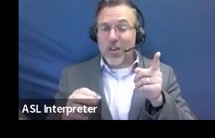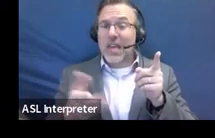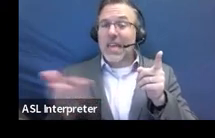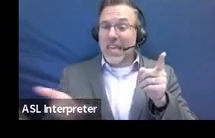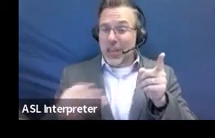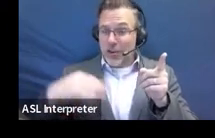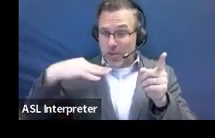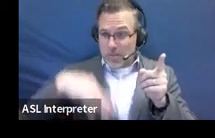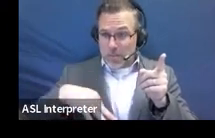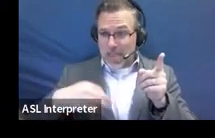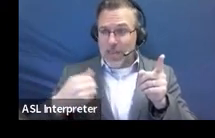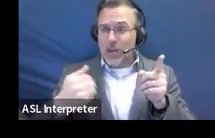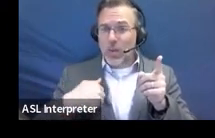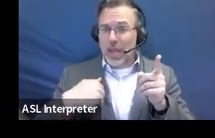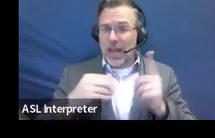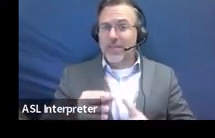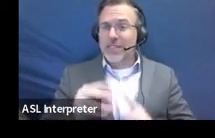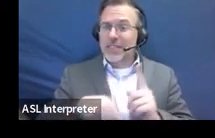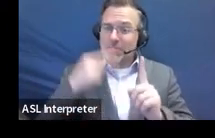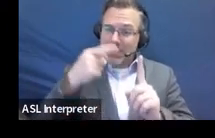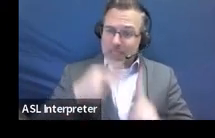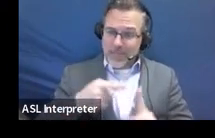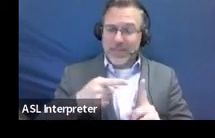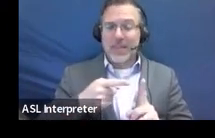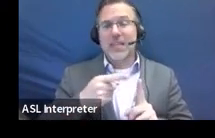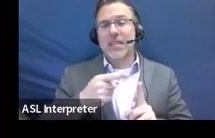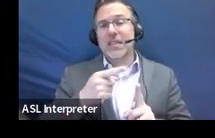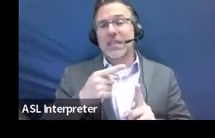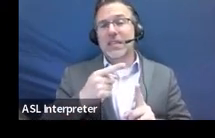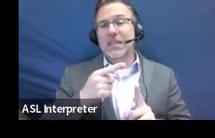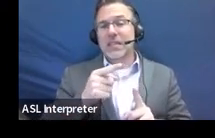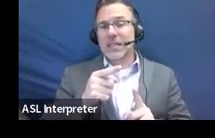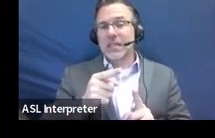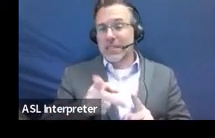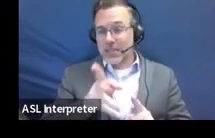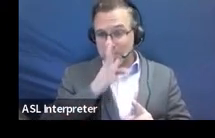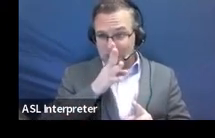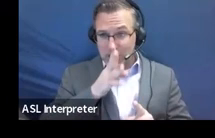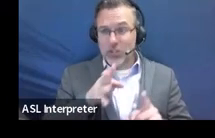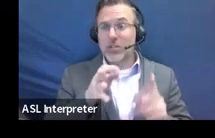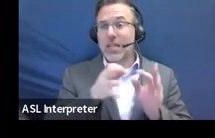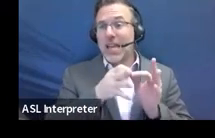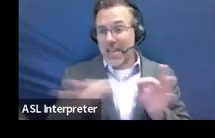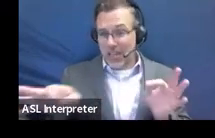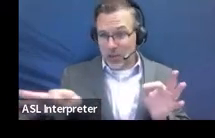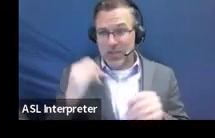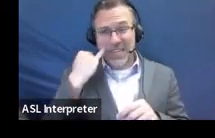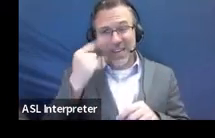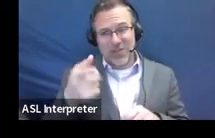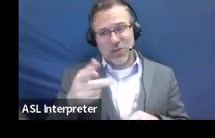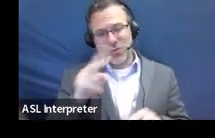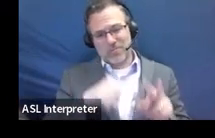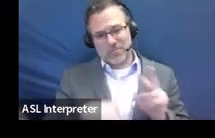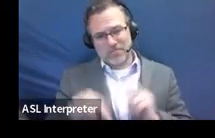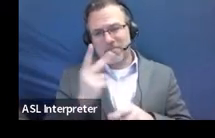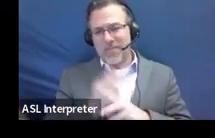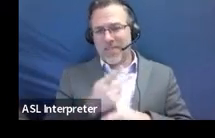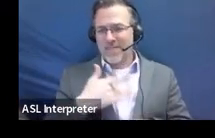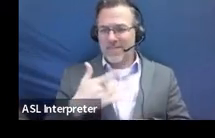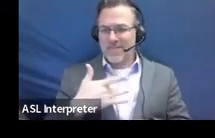specific speech or language impairment eligibility form, which you would use if you are suspecting speech or language impairment.